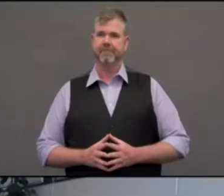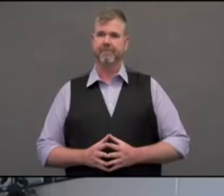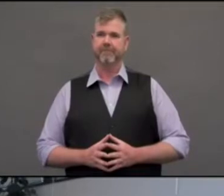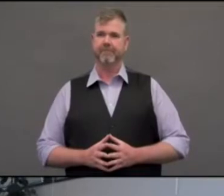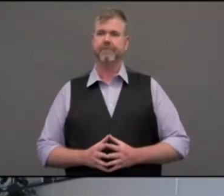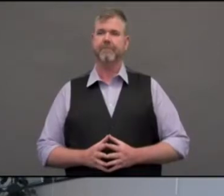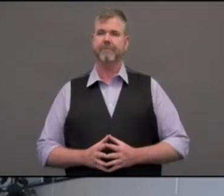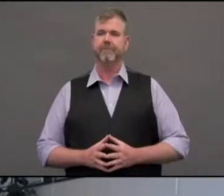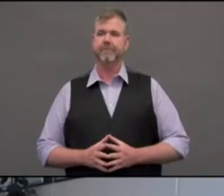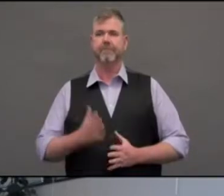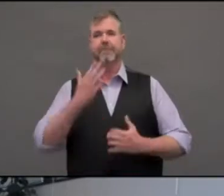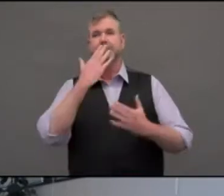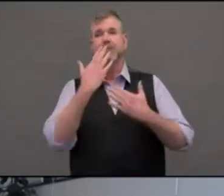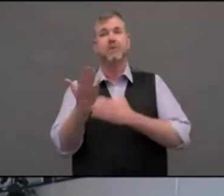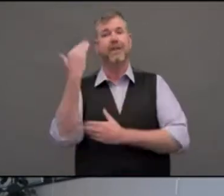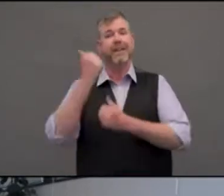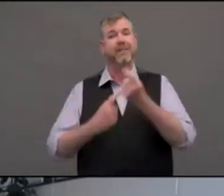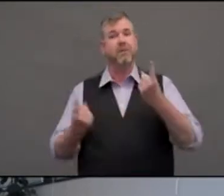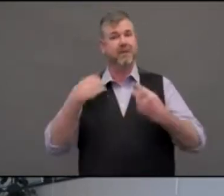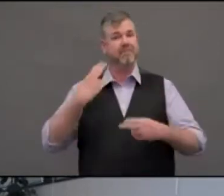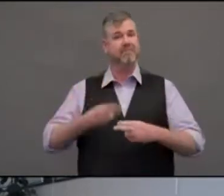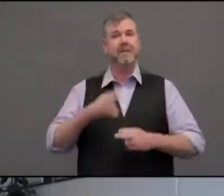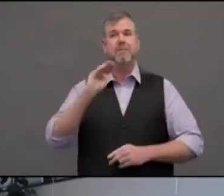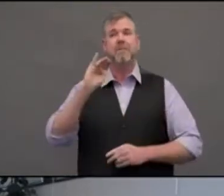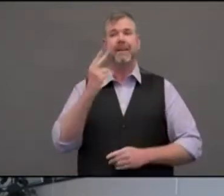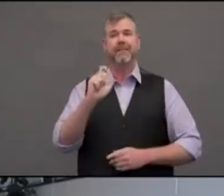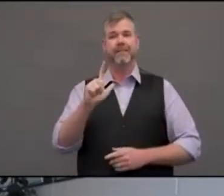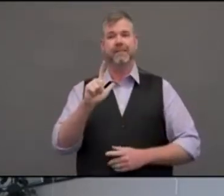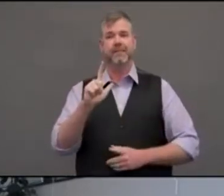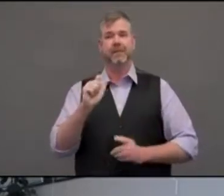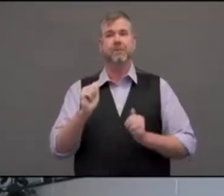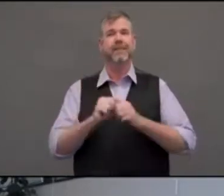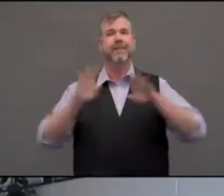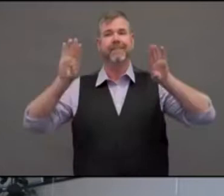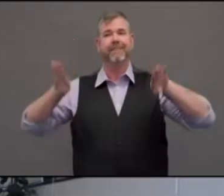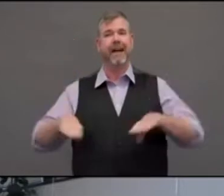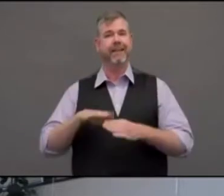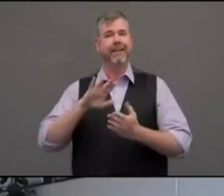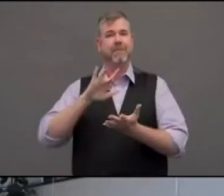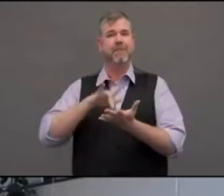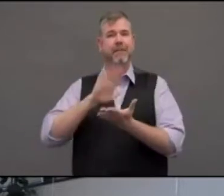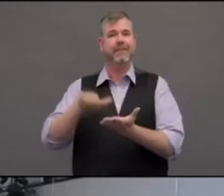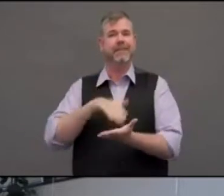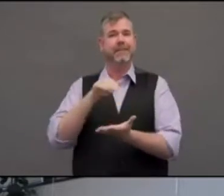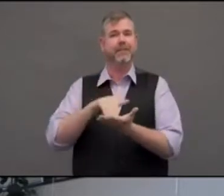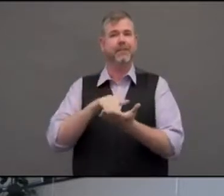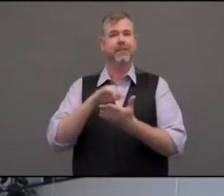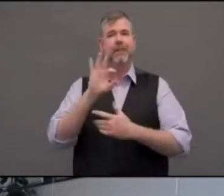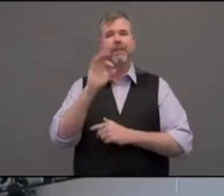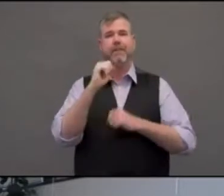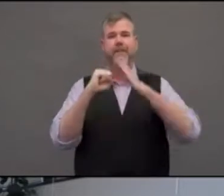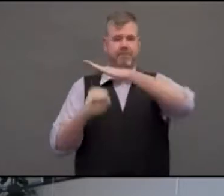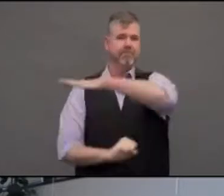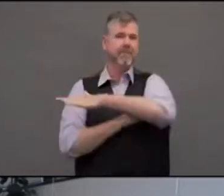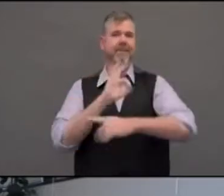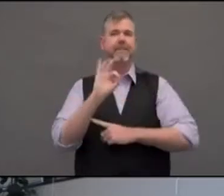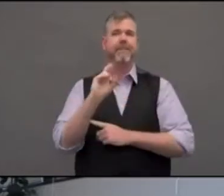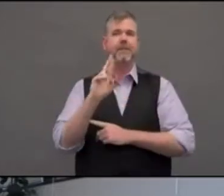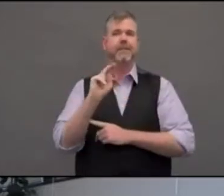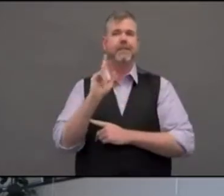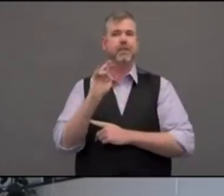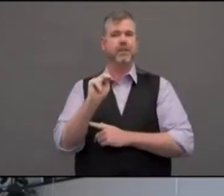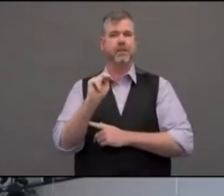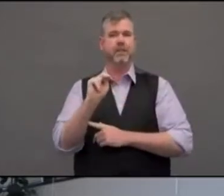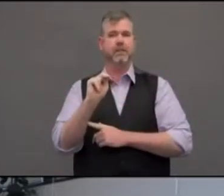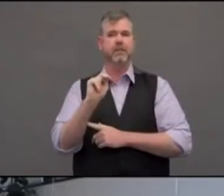Good morning, everyone. I'm Michael Elliott with the Valley Medical Center Foundation. Thank you for joining us. First, I want to say that we are removing our face